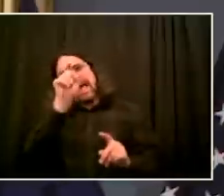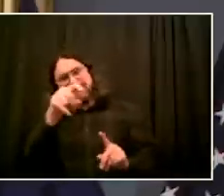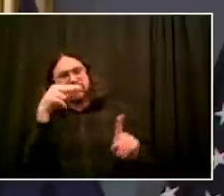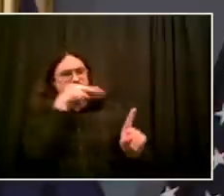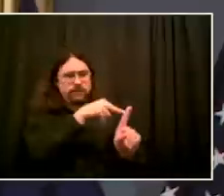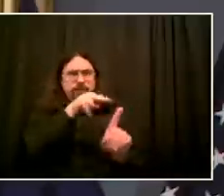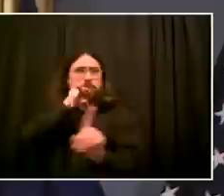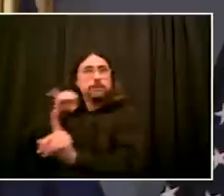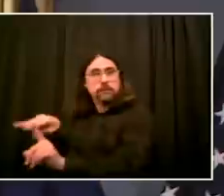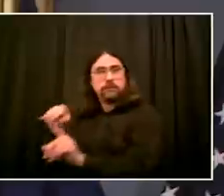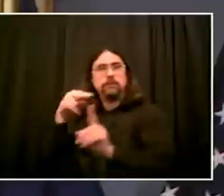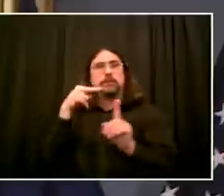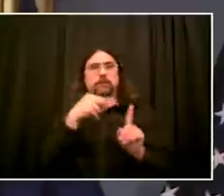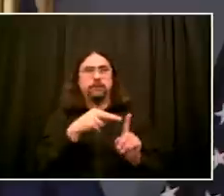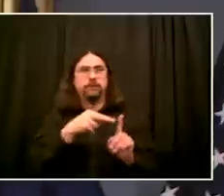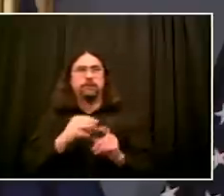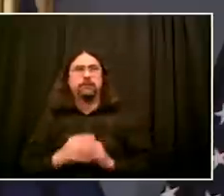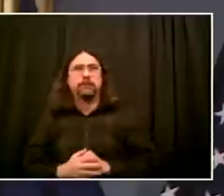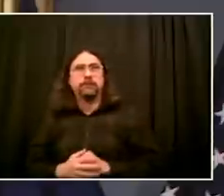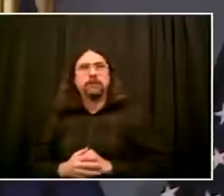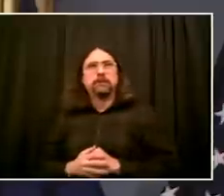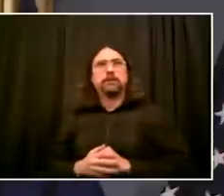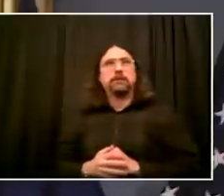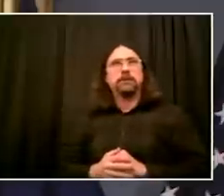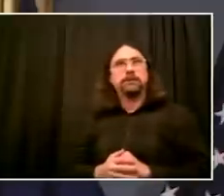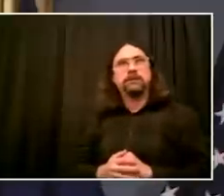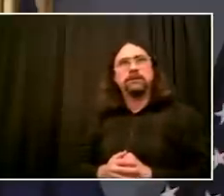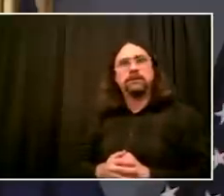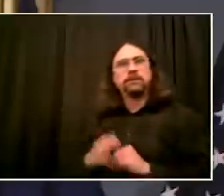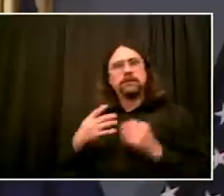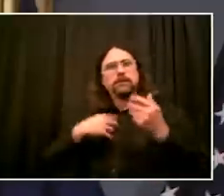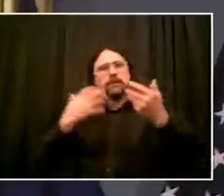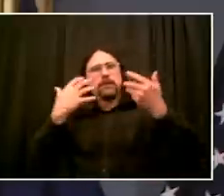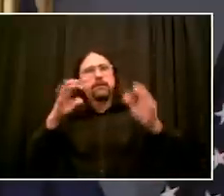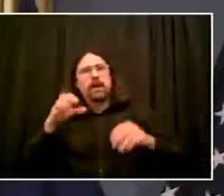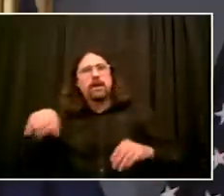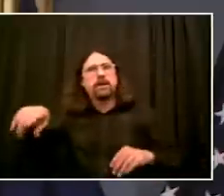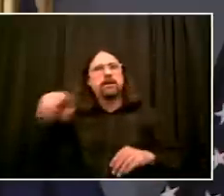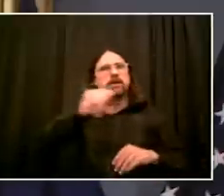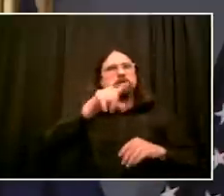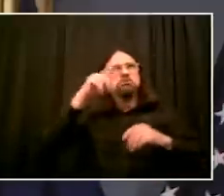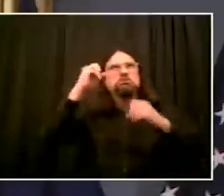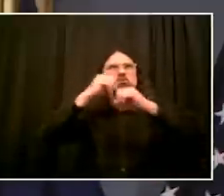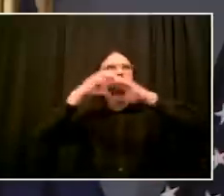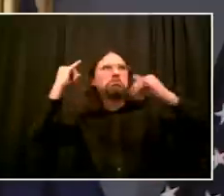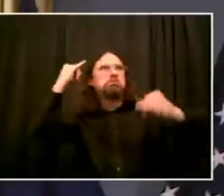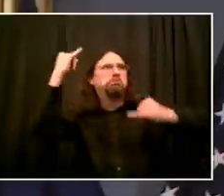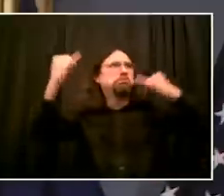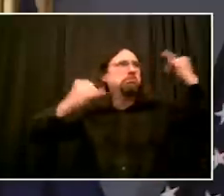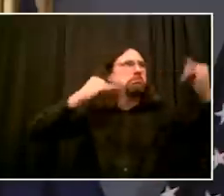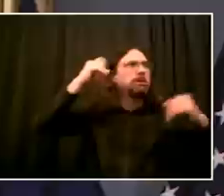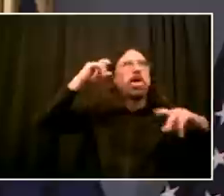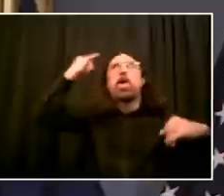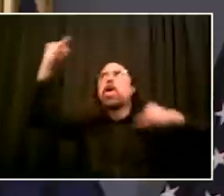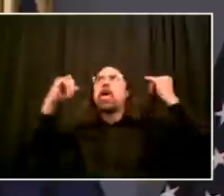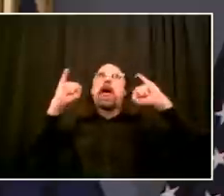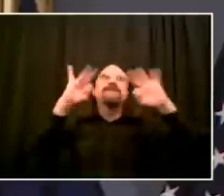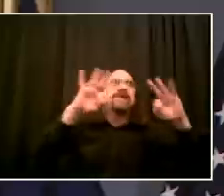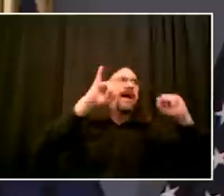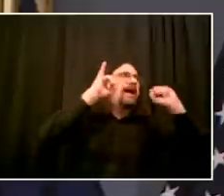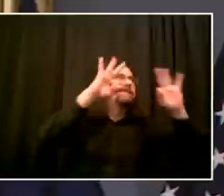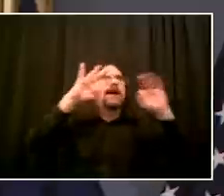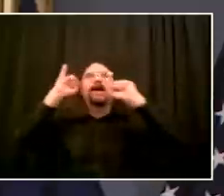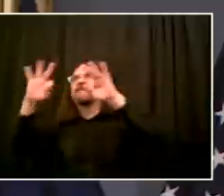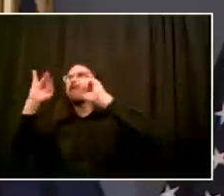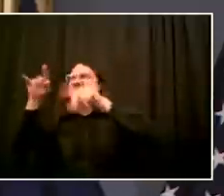investigation and the independent investigation. And I expect restraint from our officers today and the days to come. I do not want to see any